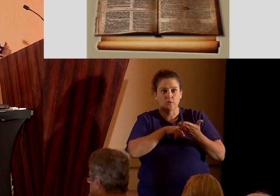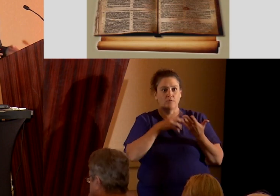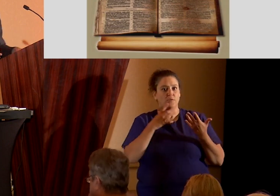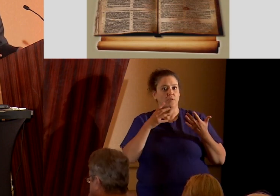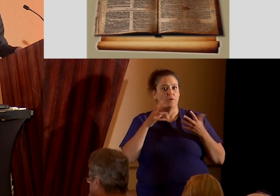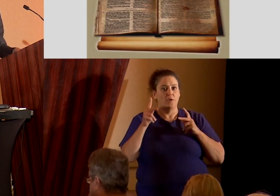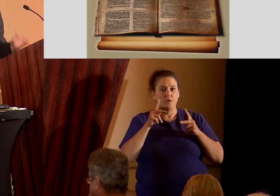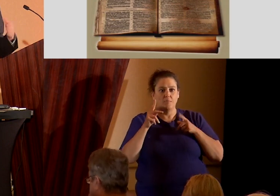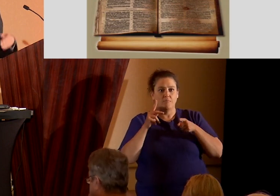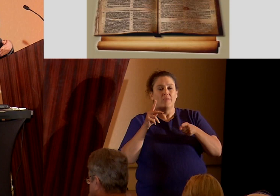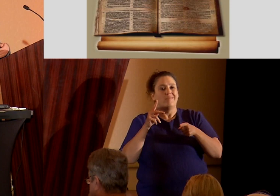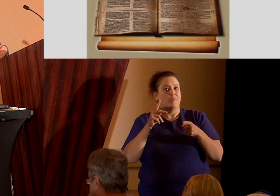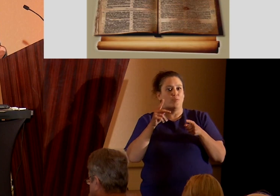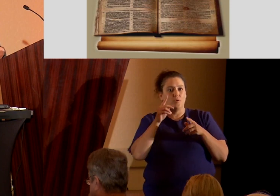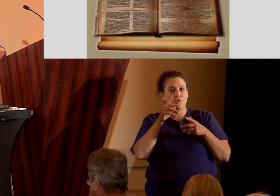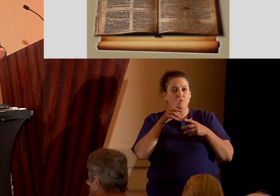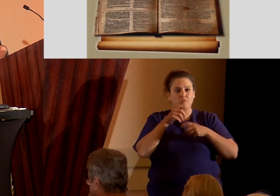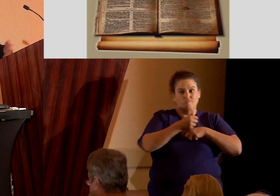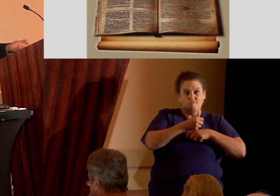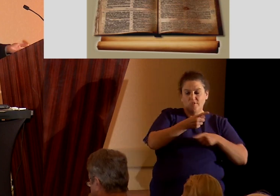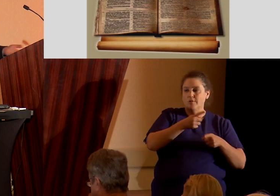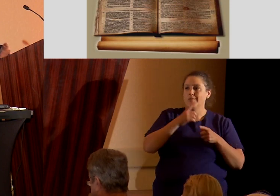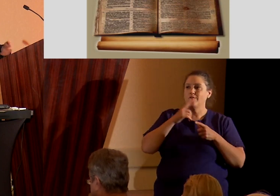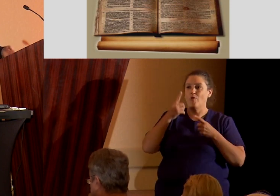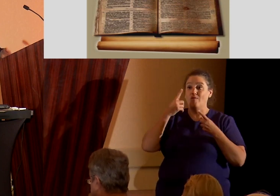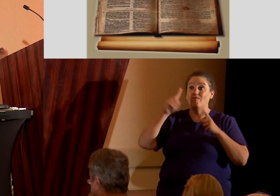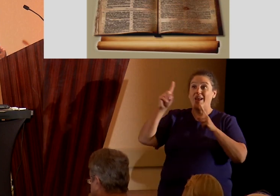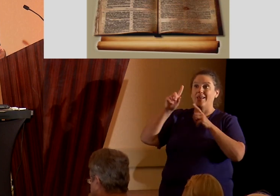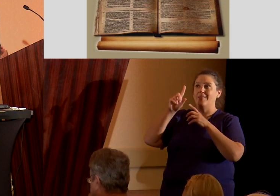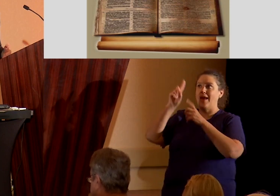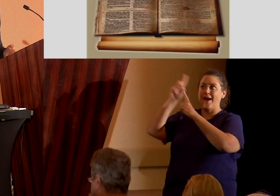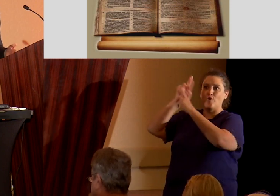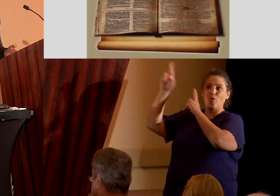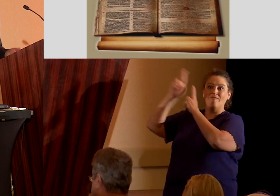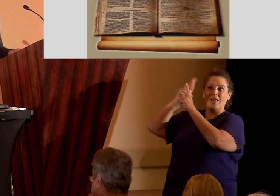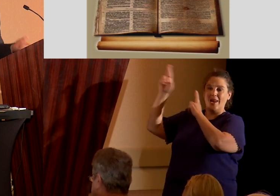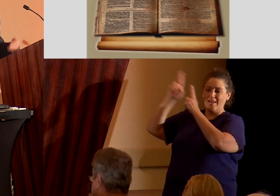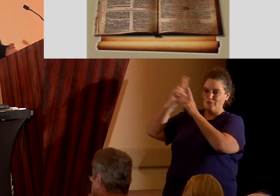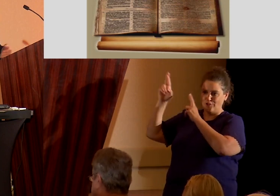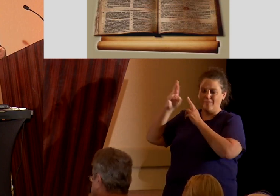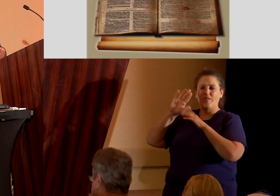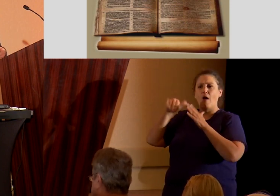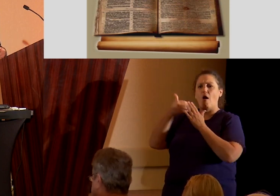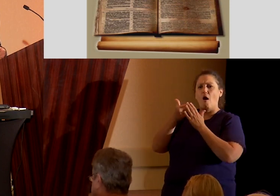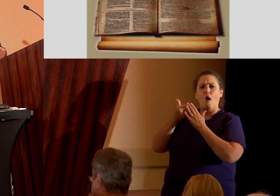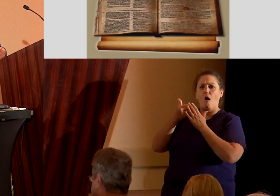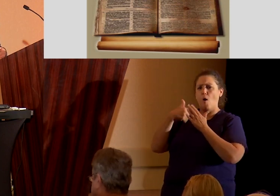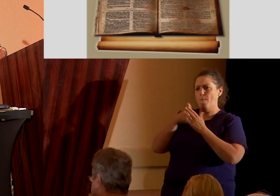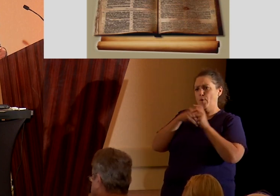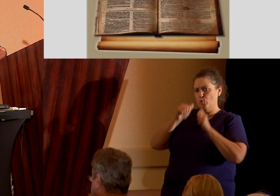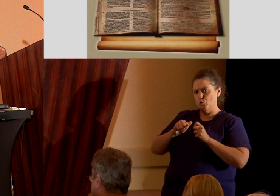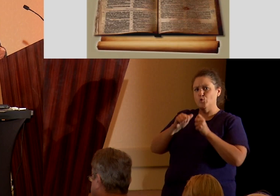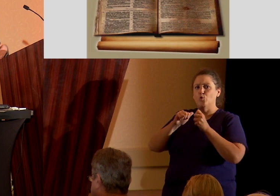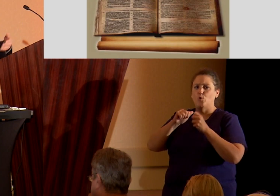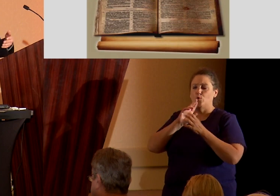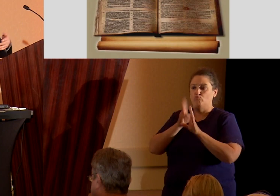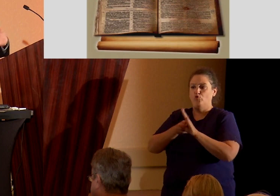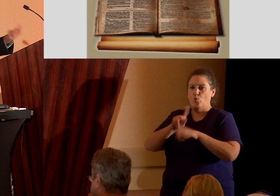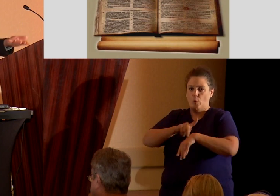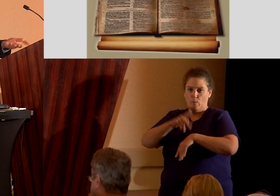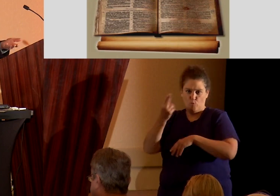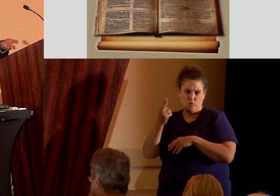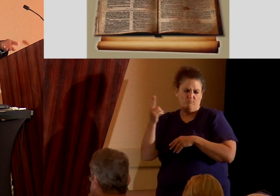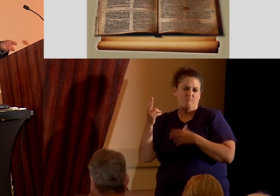prophet Spencer Kimball had a divine revelation that all of a sudden, all worthy, uh, members of the church would be eligible for the priesthood and temple blessings. Well,